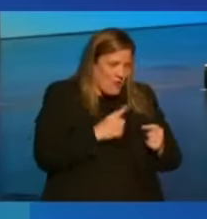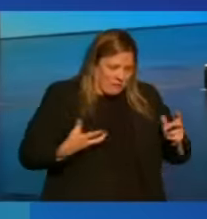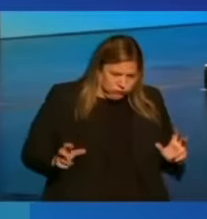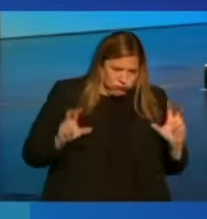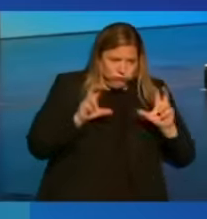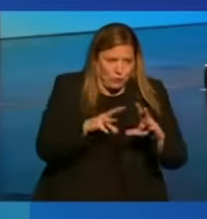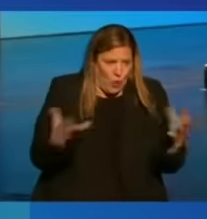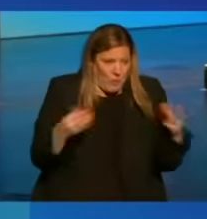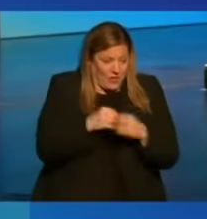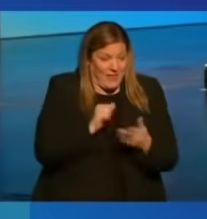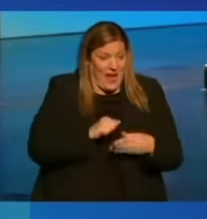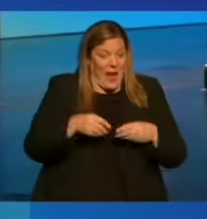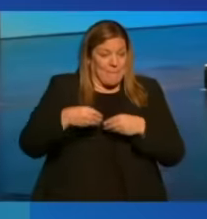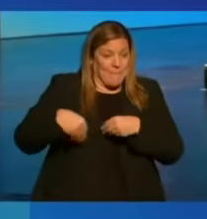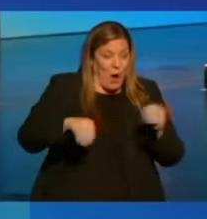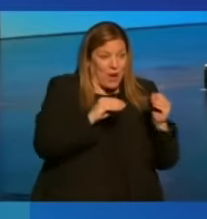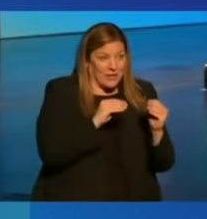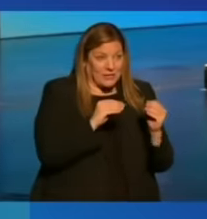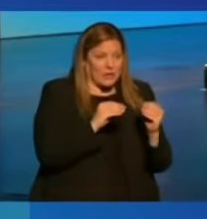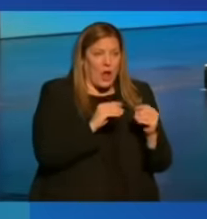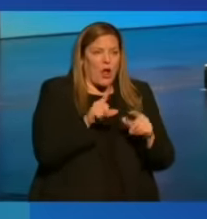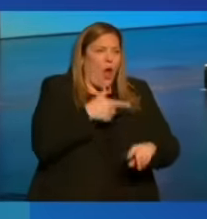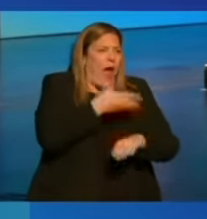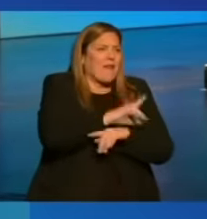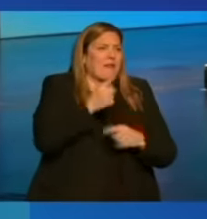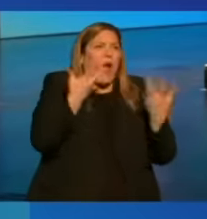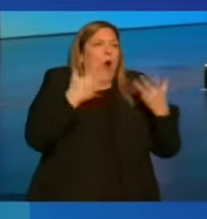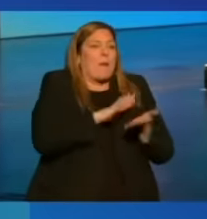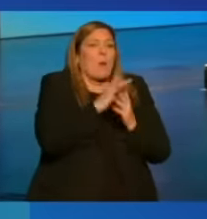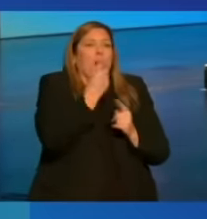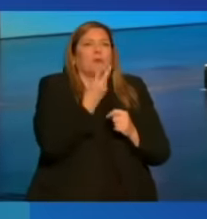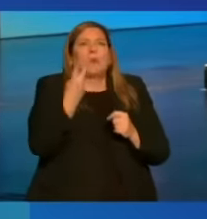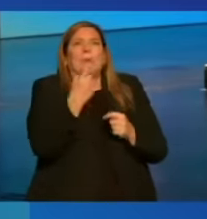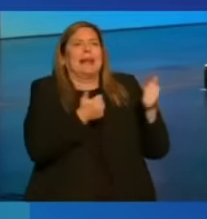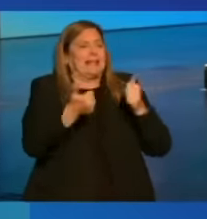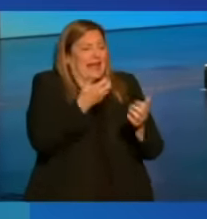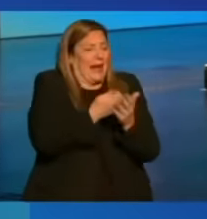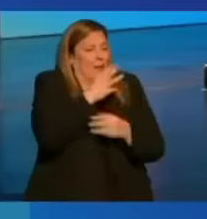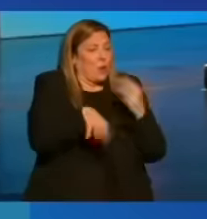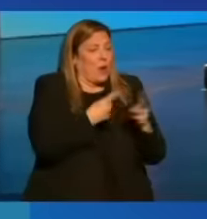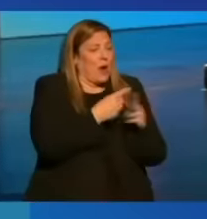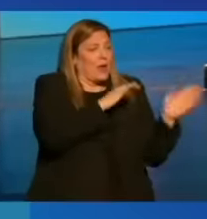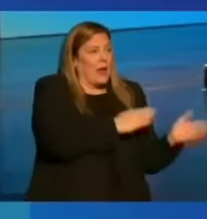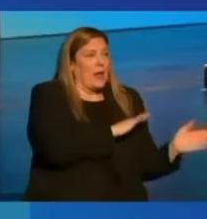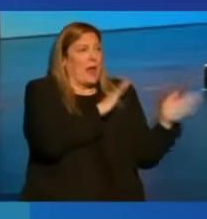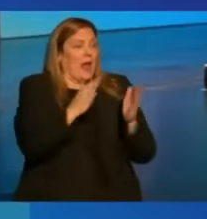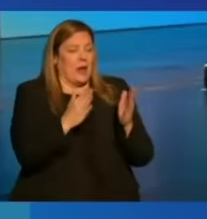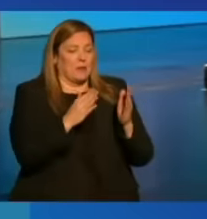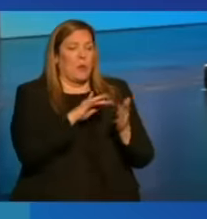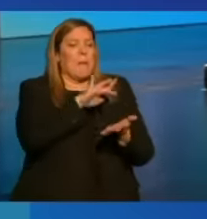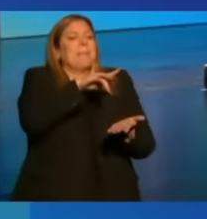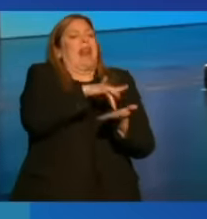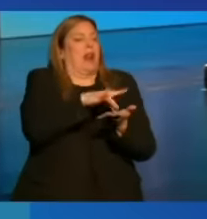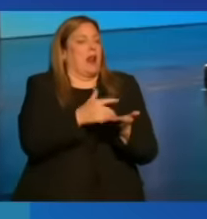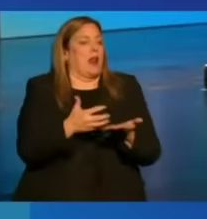one of the two biggest economies in the world and had moved into so-called middle-income status.